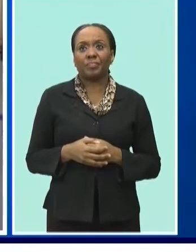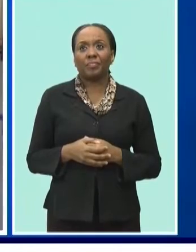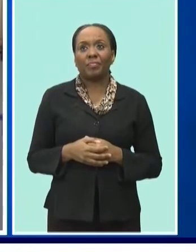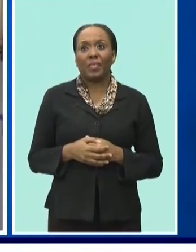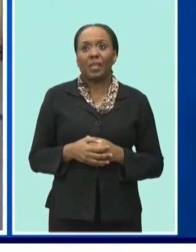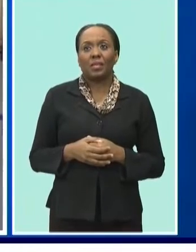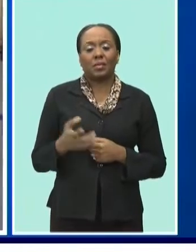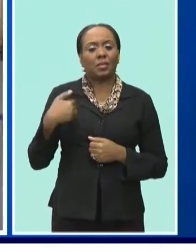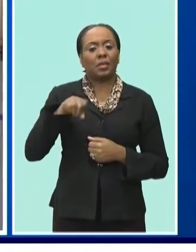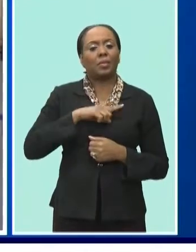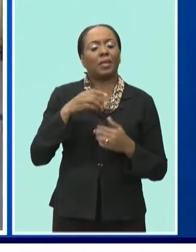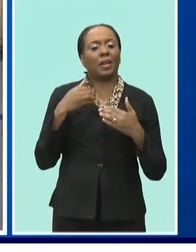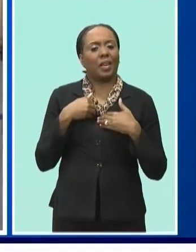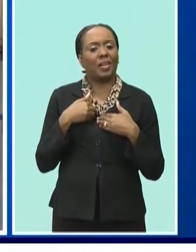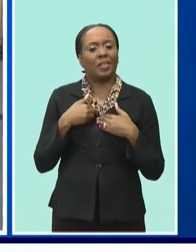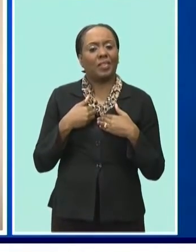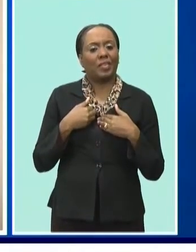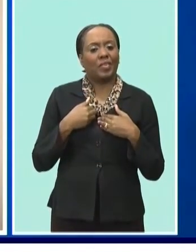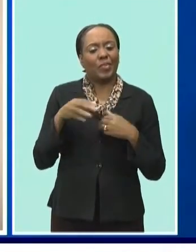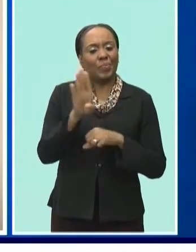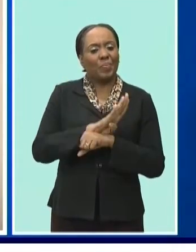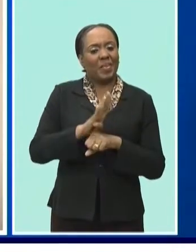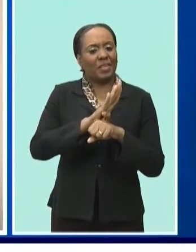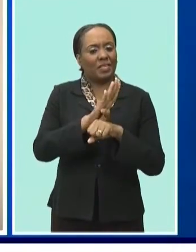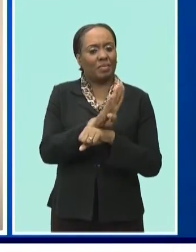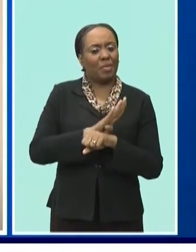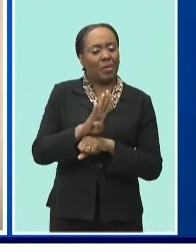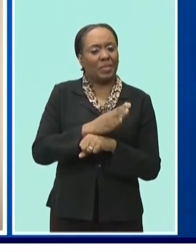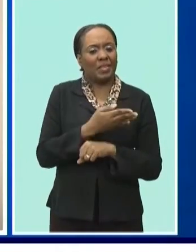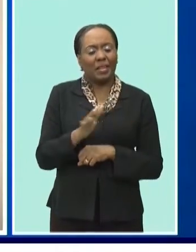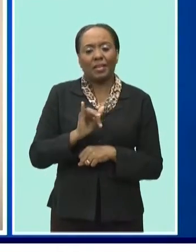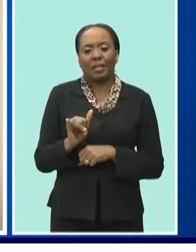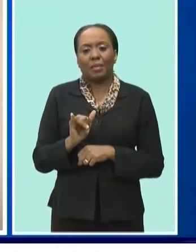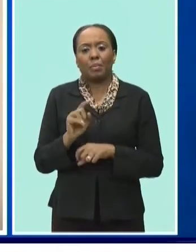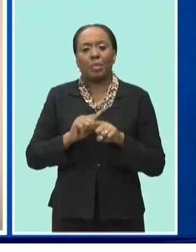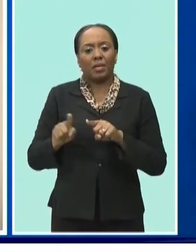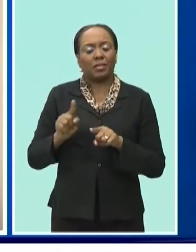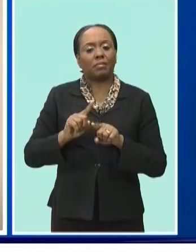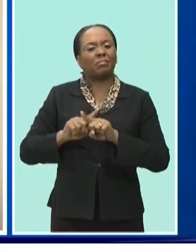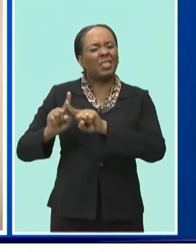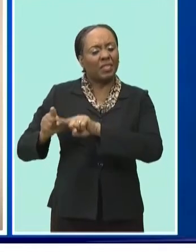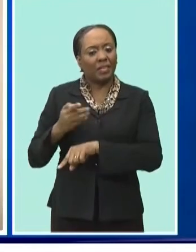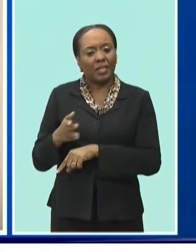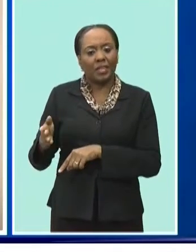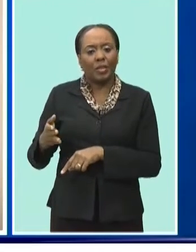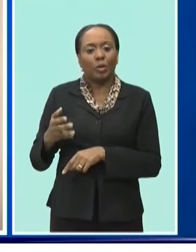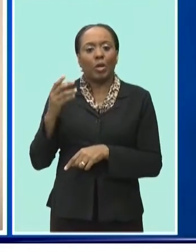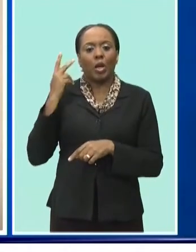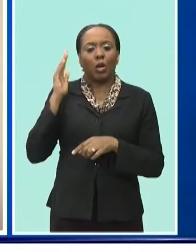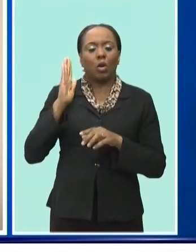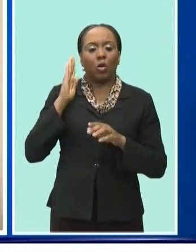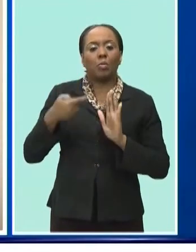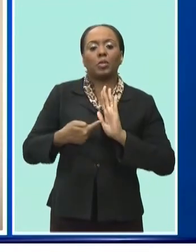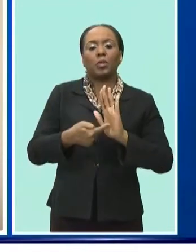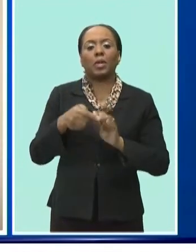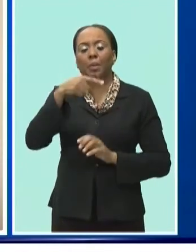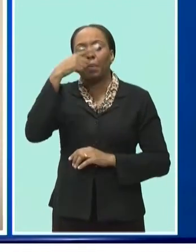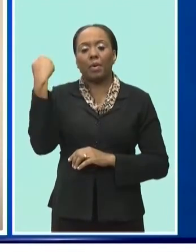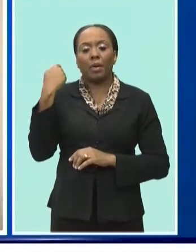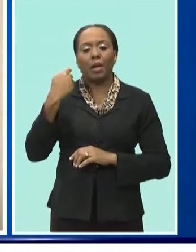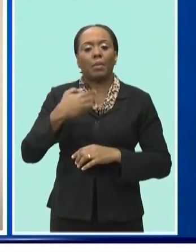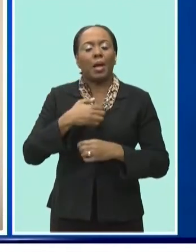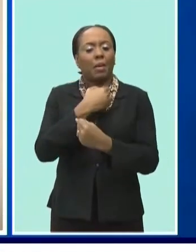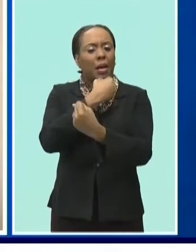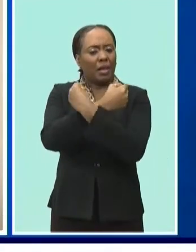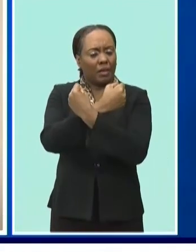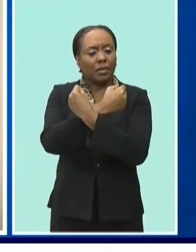those traditional elements but we have new elements this year. So we have like the mobile cinema which is showing Black Panther, compliments the